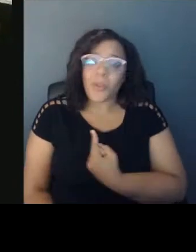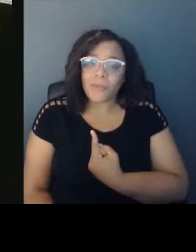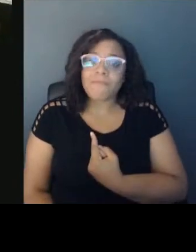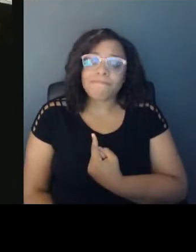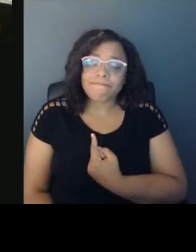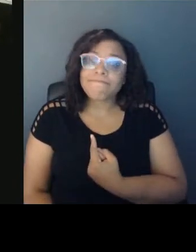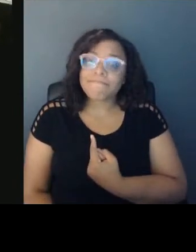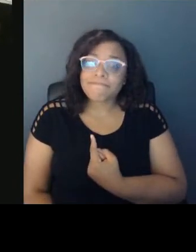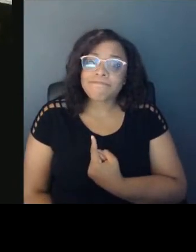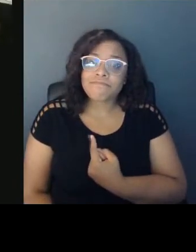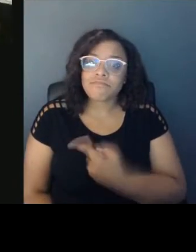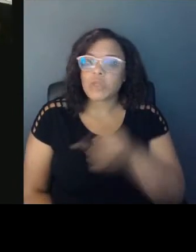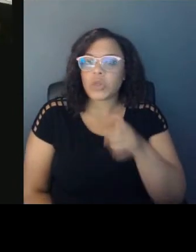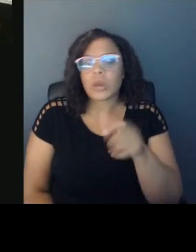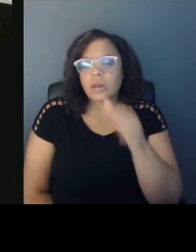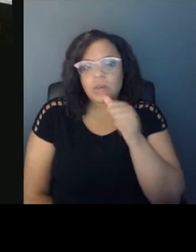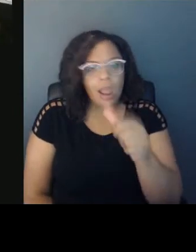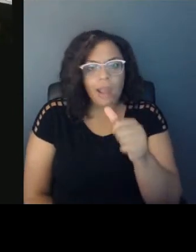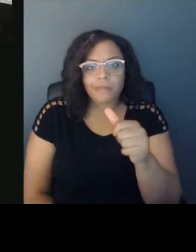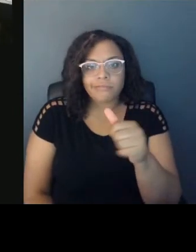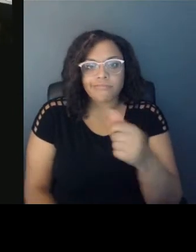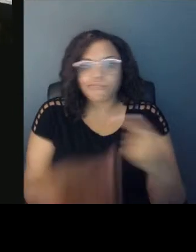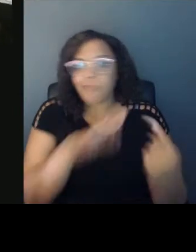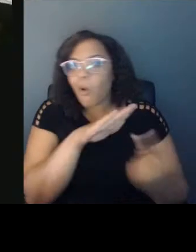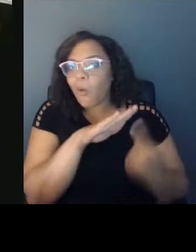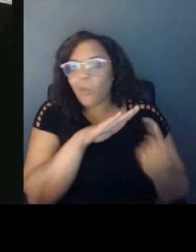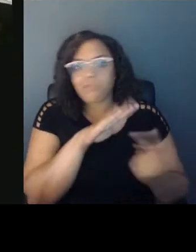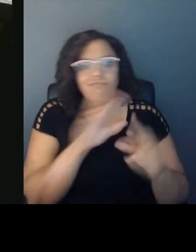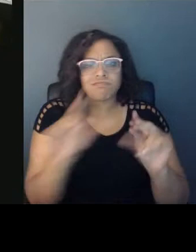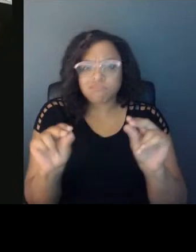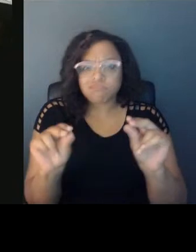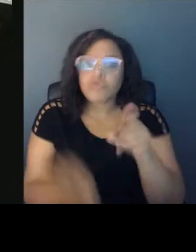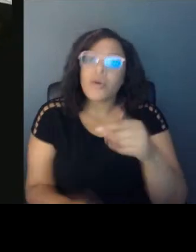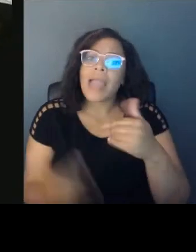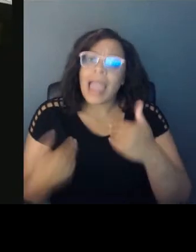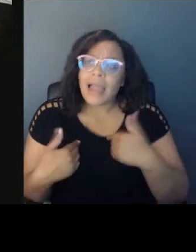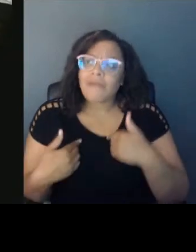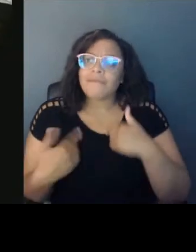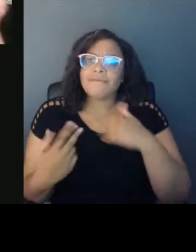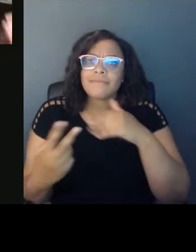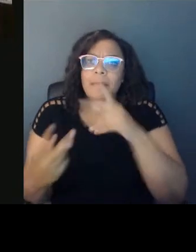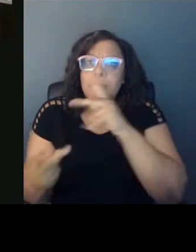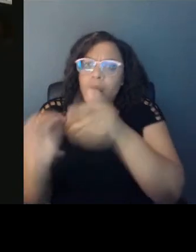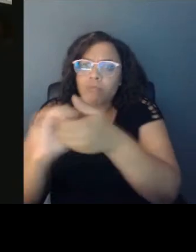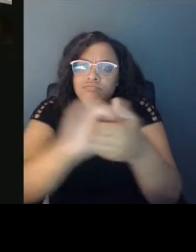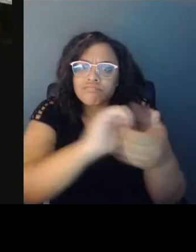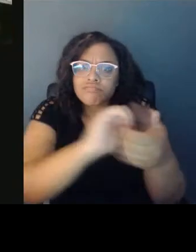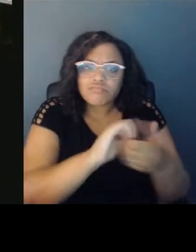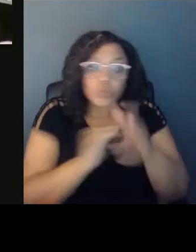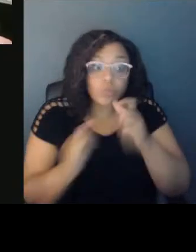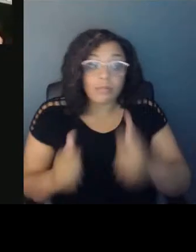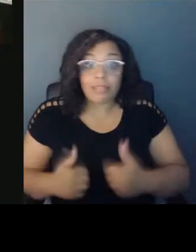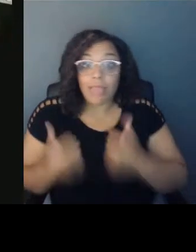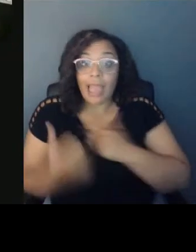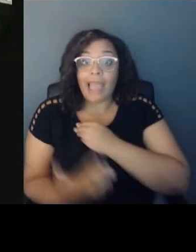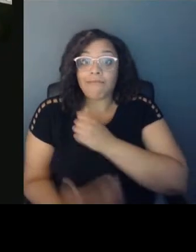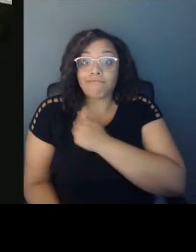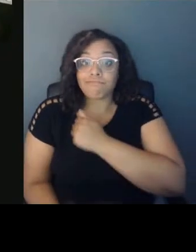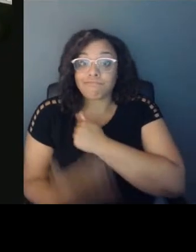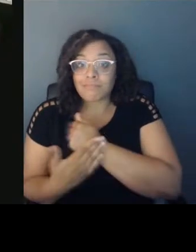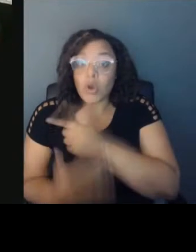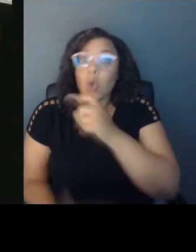are not on your own in this. You have partners who are alive and who were alive. And